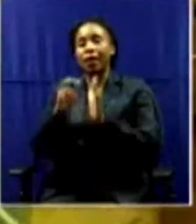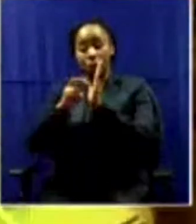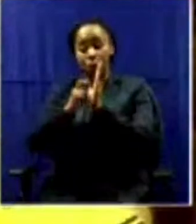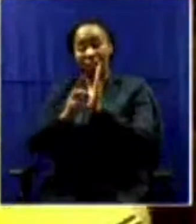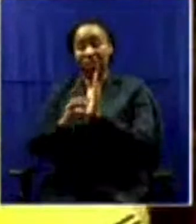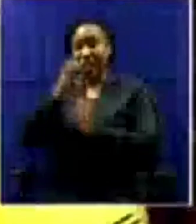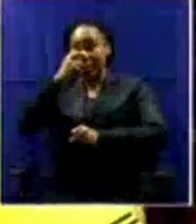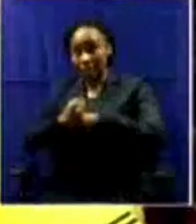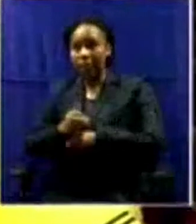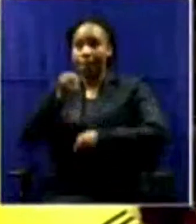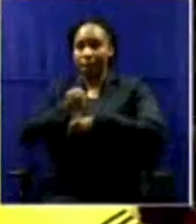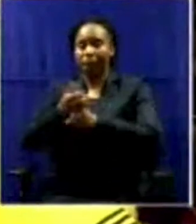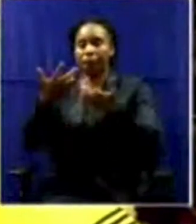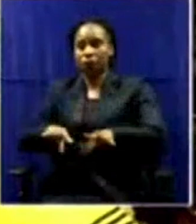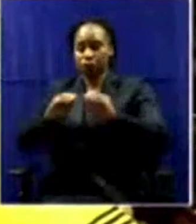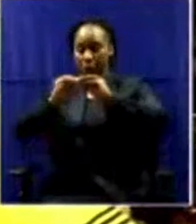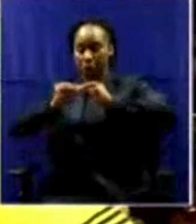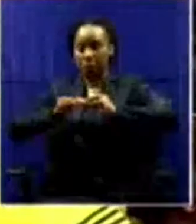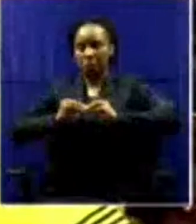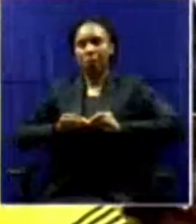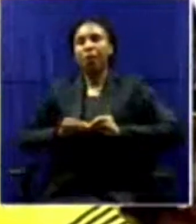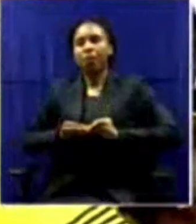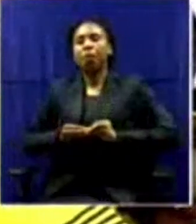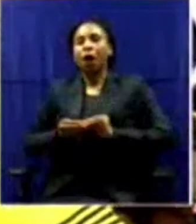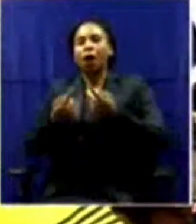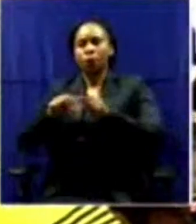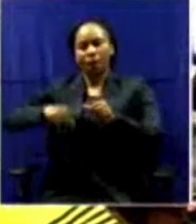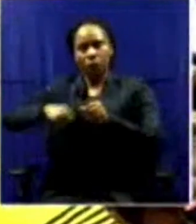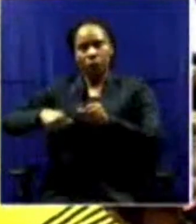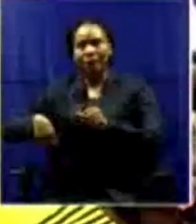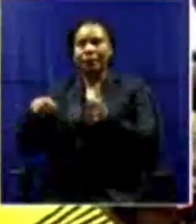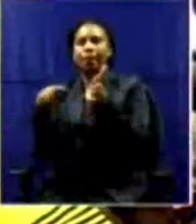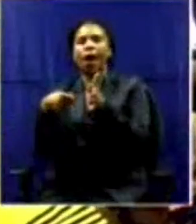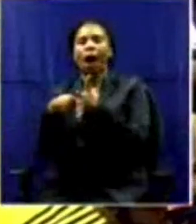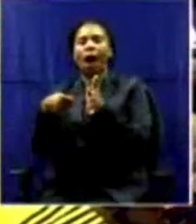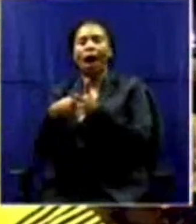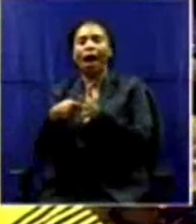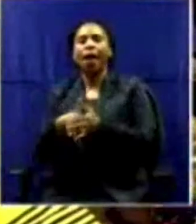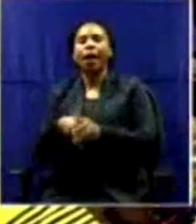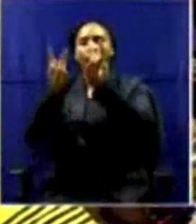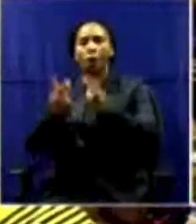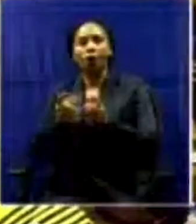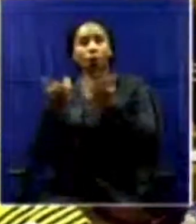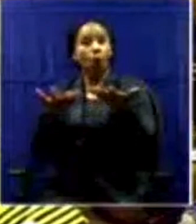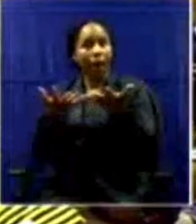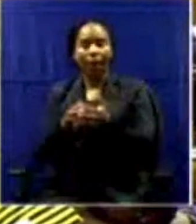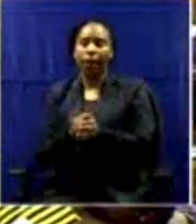and the requirements clarify for municipalities to buy power from independent power producers.